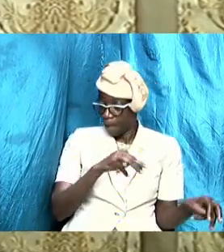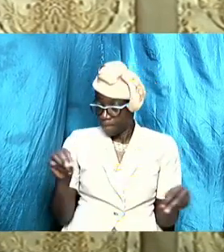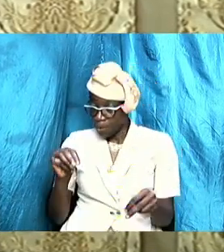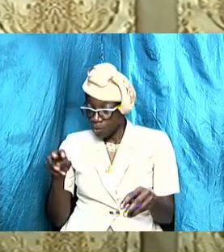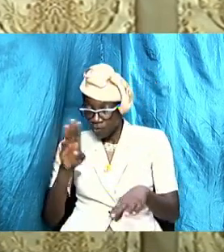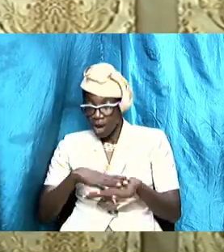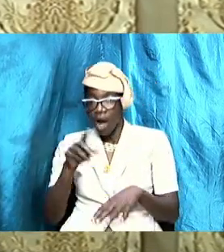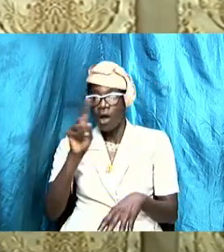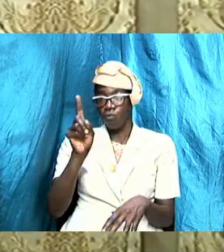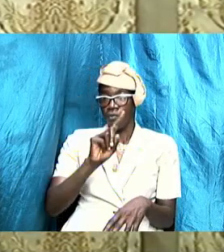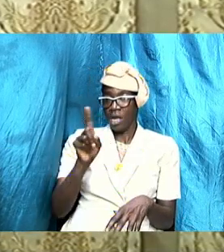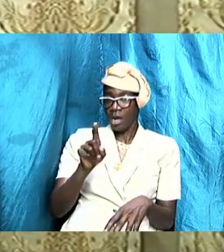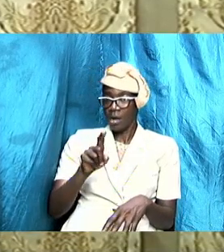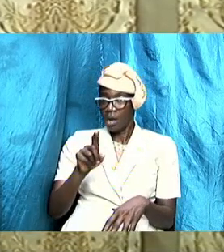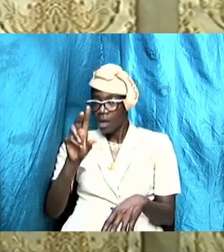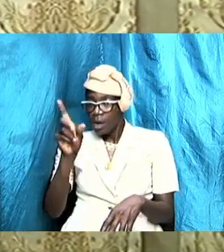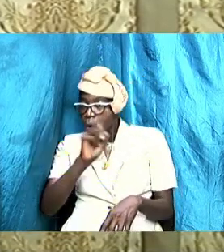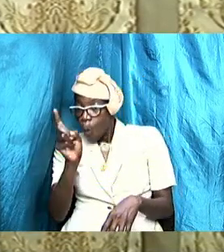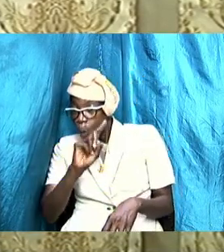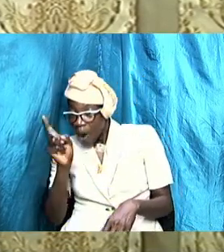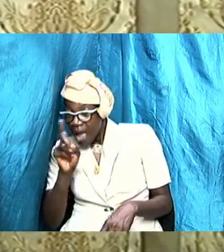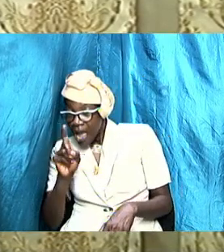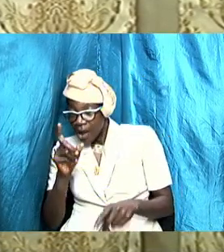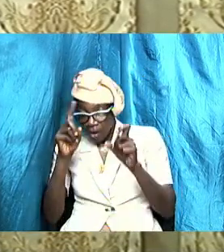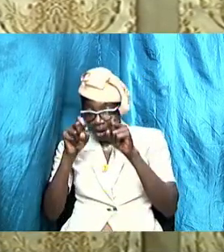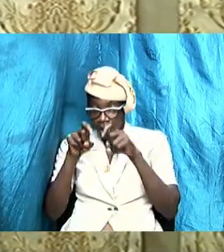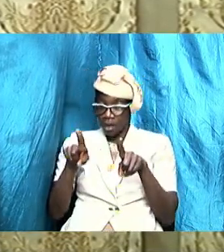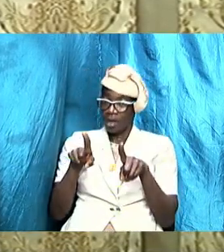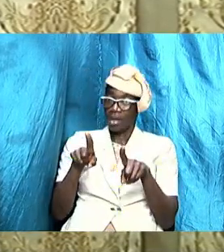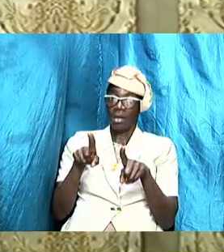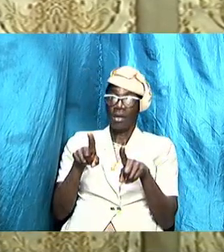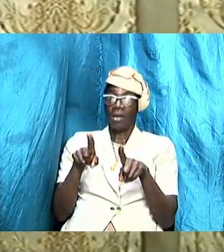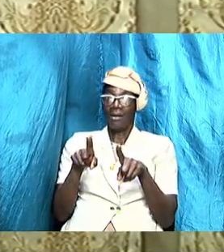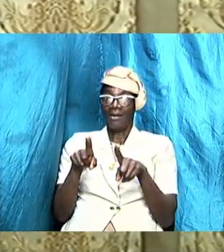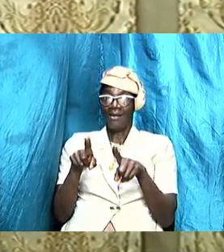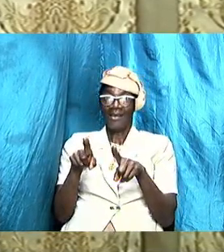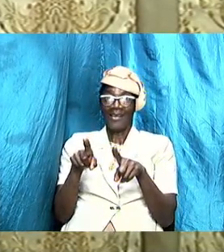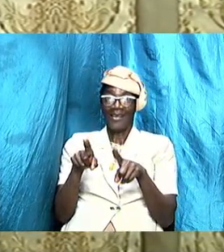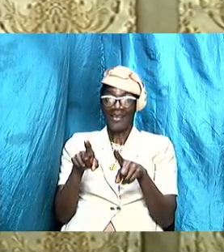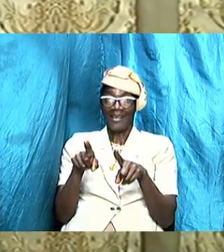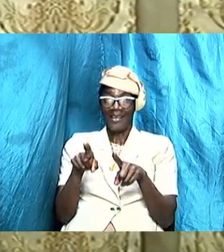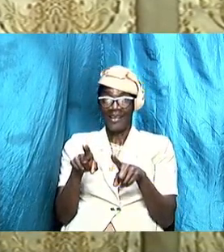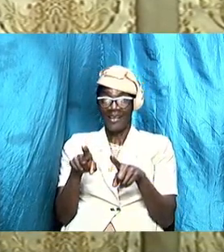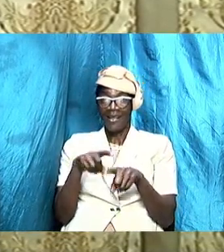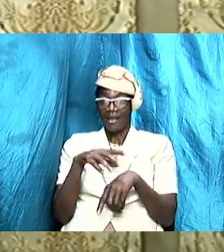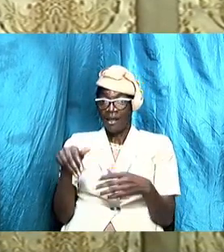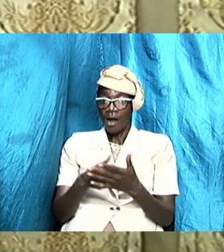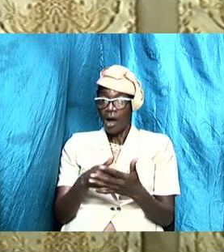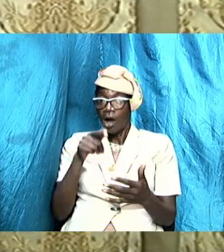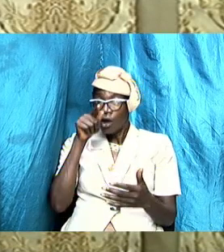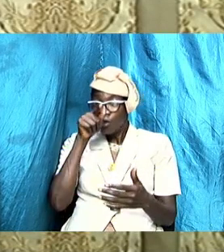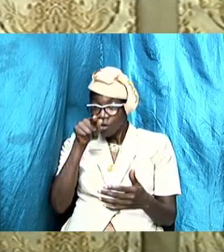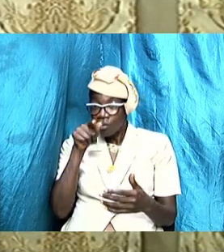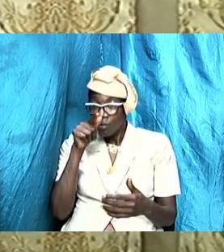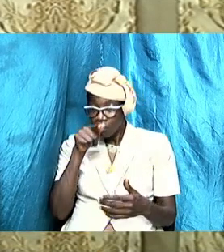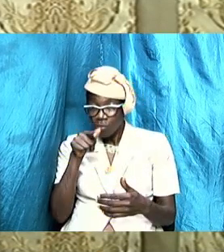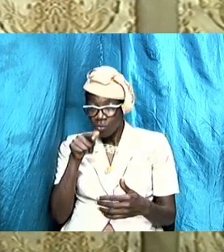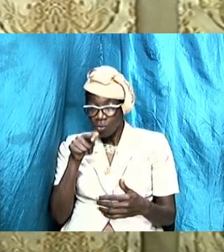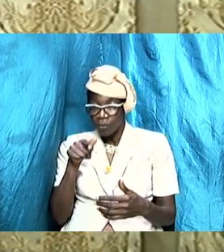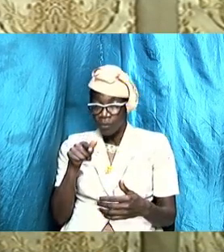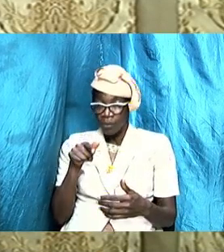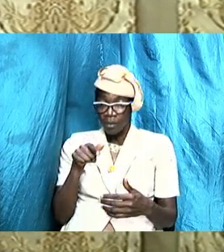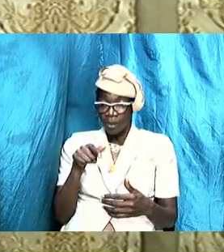him anymore so I just move on where and all you folks that encourage